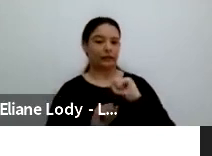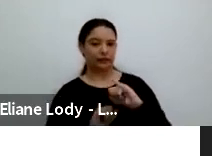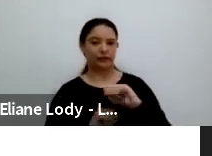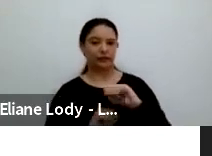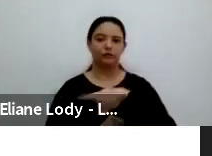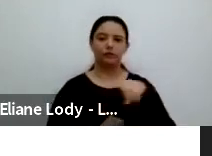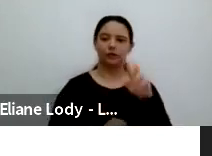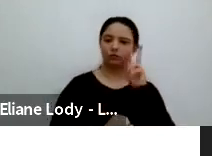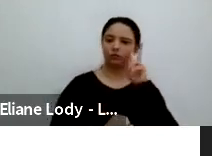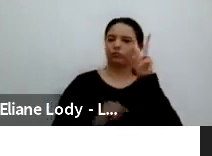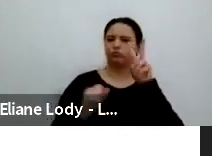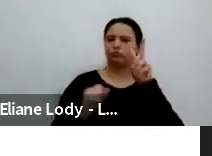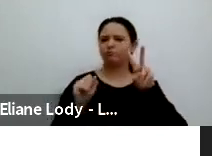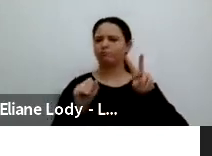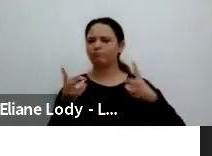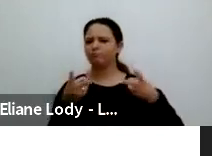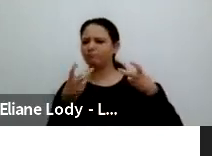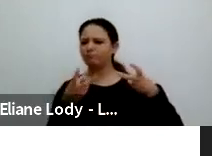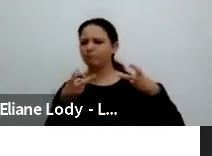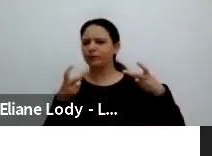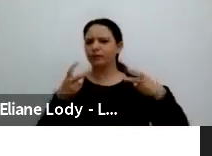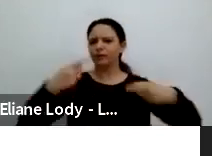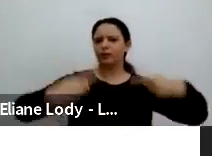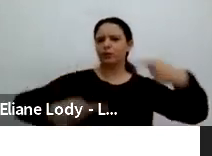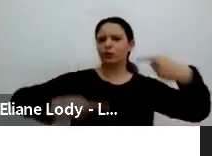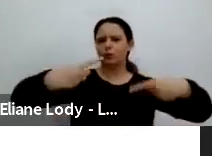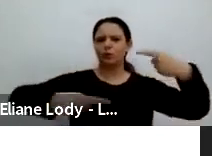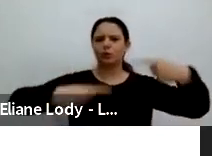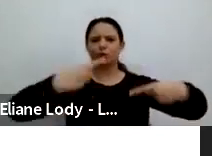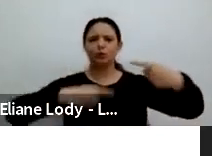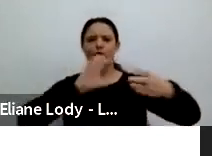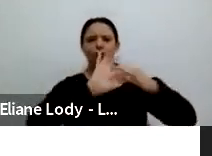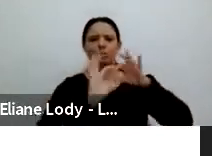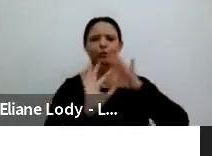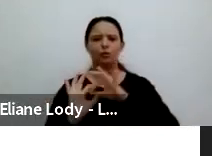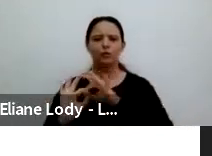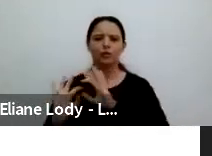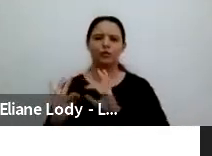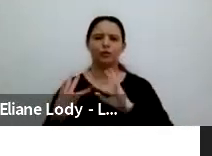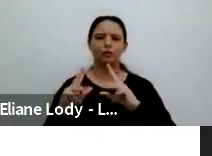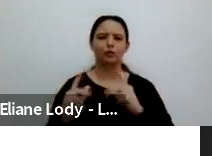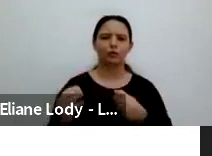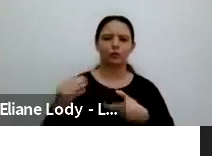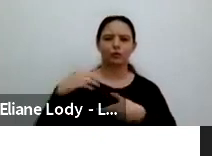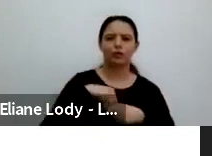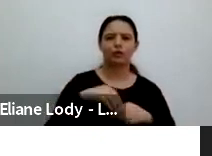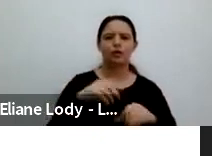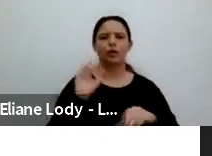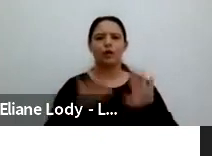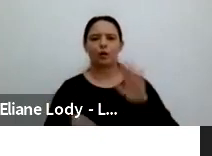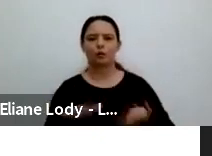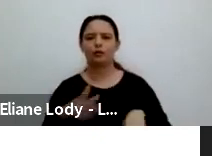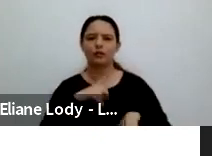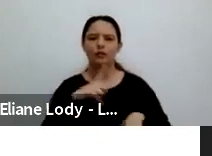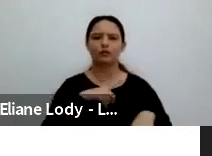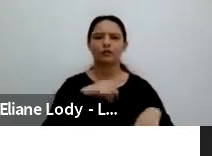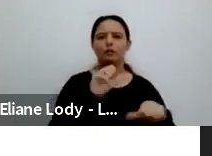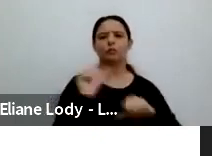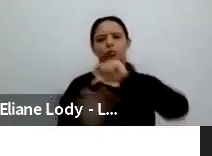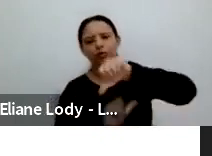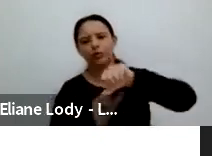trans modal, trans literacy, some of them have been movements from one place to another place from one language to another language.